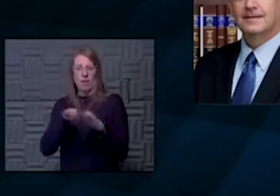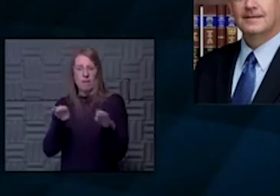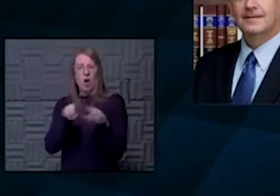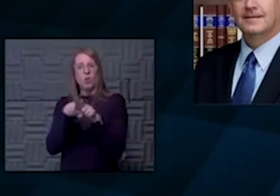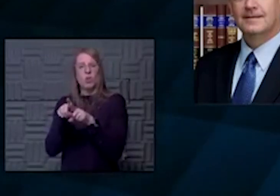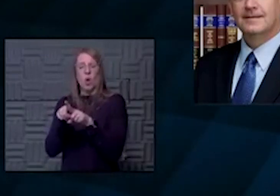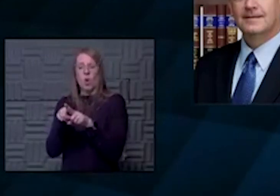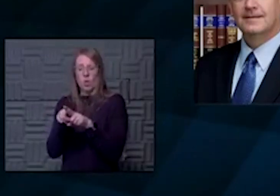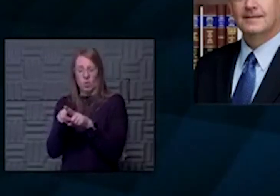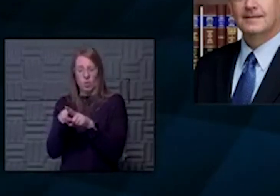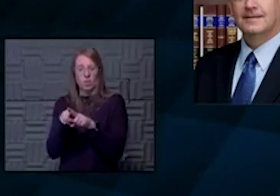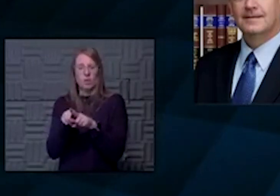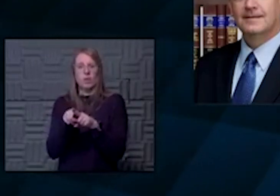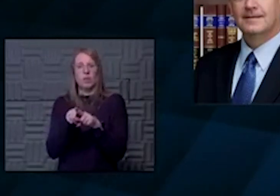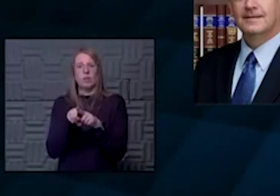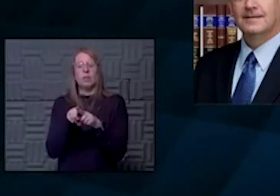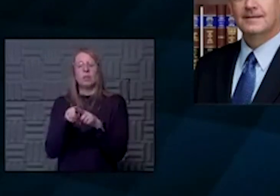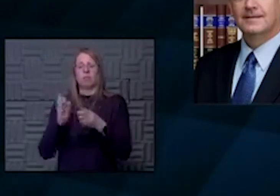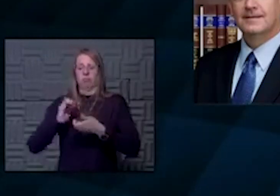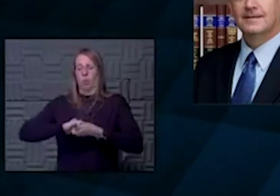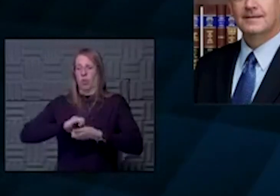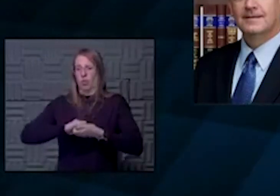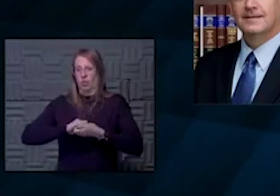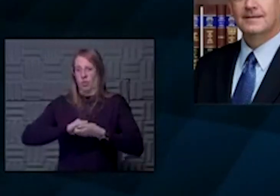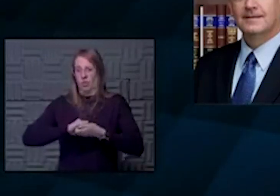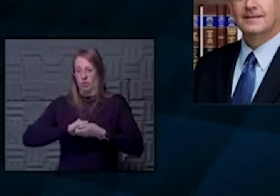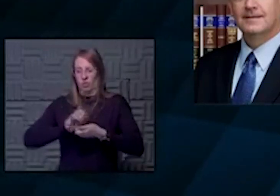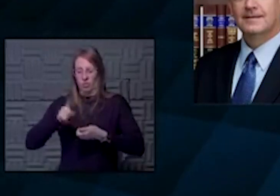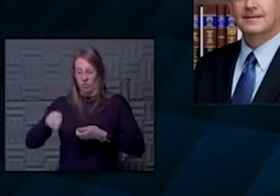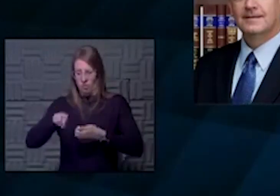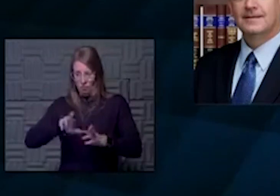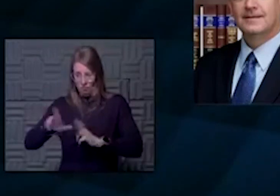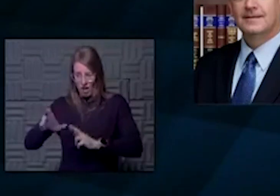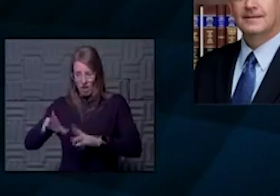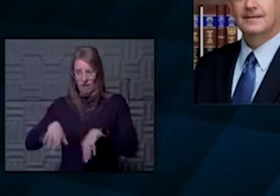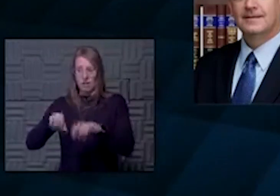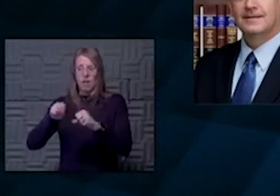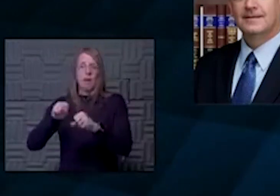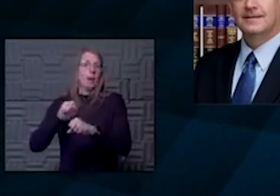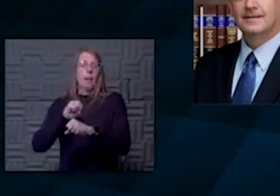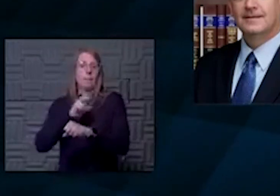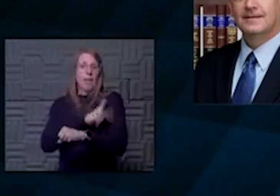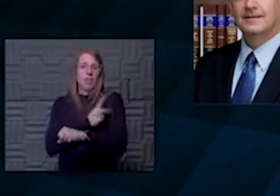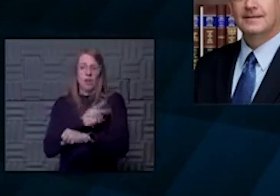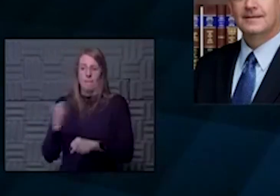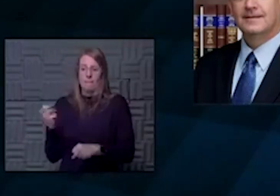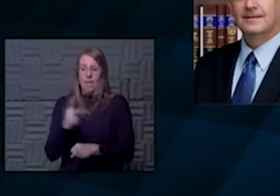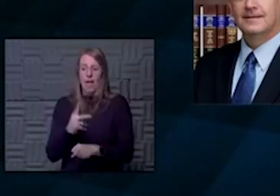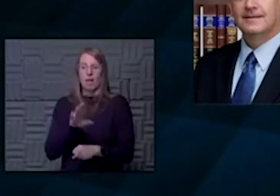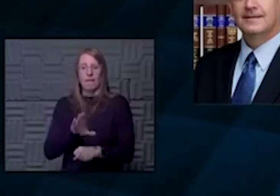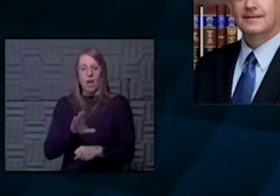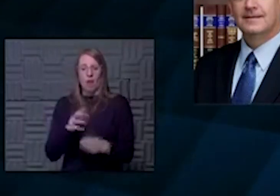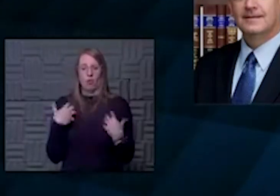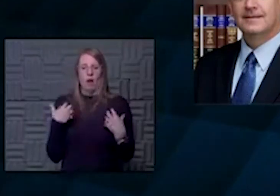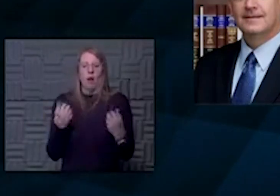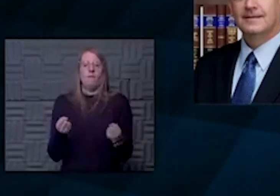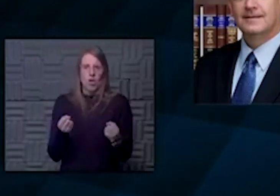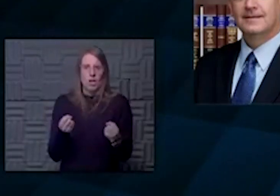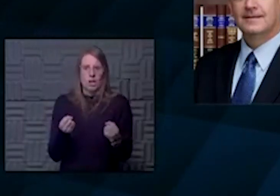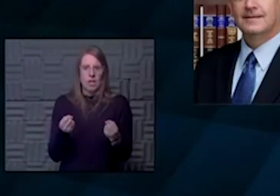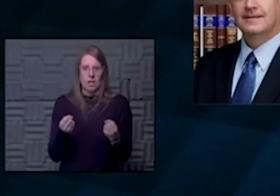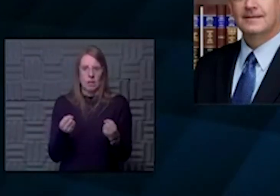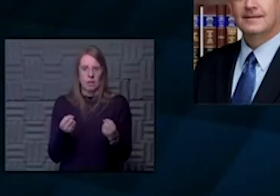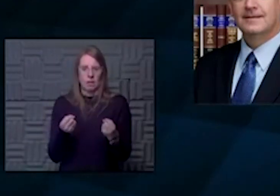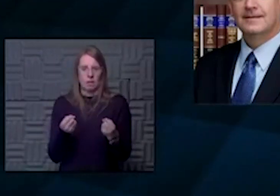working back with many of our rural partners on being ready to take patients back into their swing bed or recovery phase